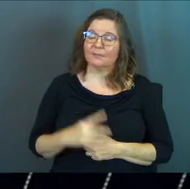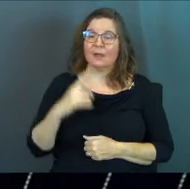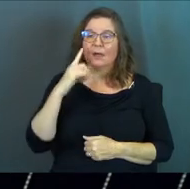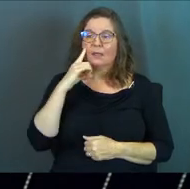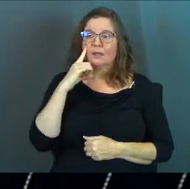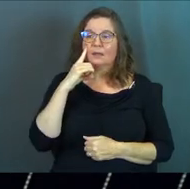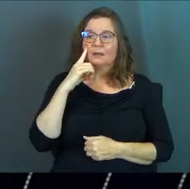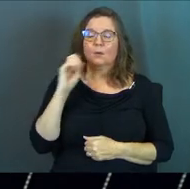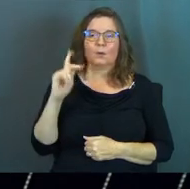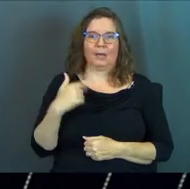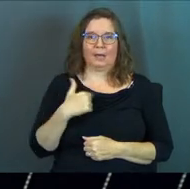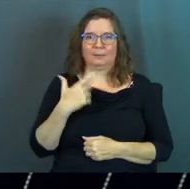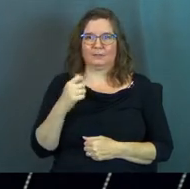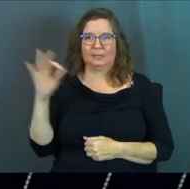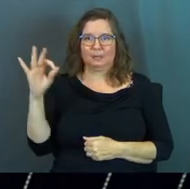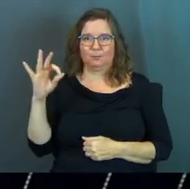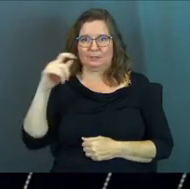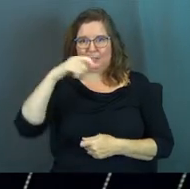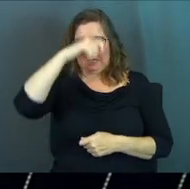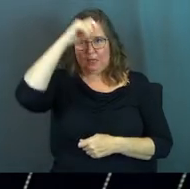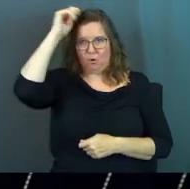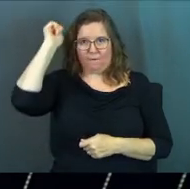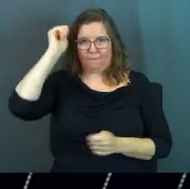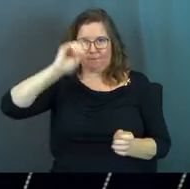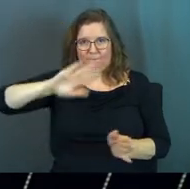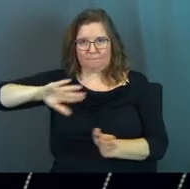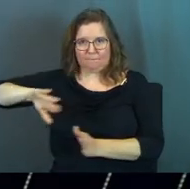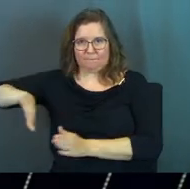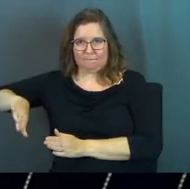I think, okay, I'm going to take the preaching hat off.